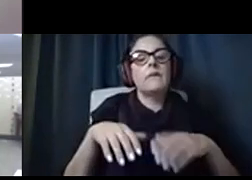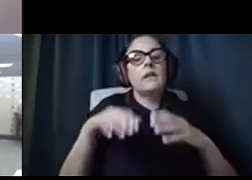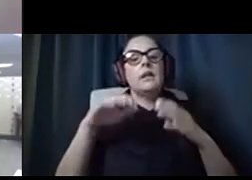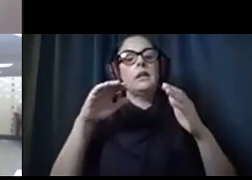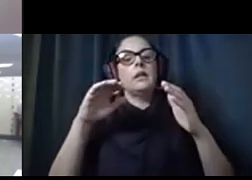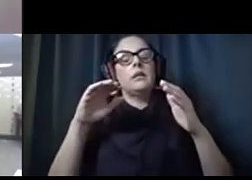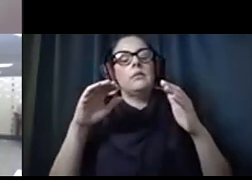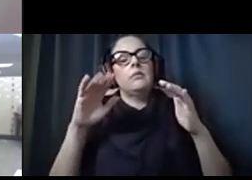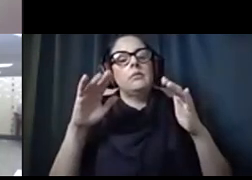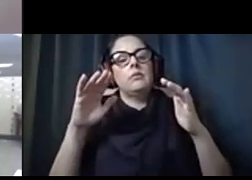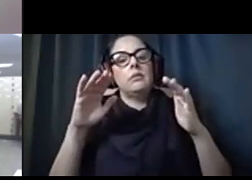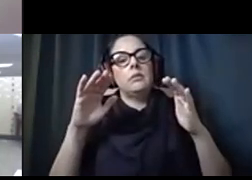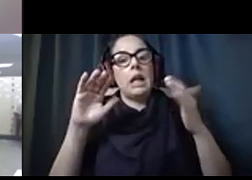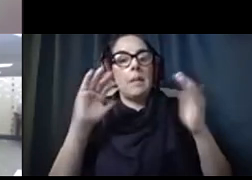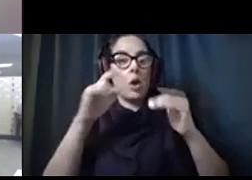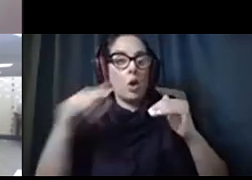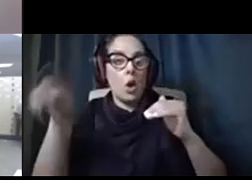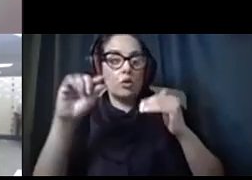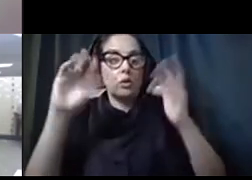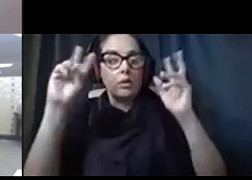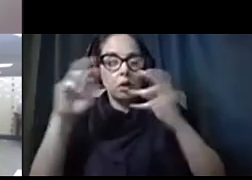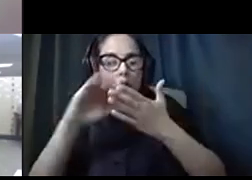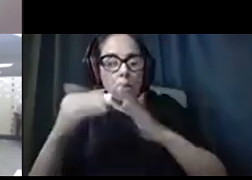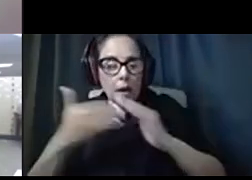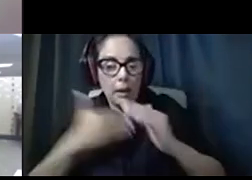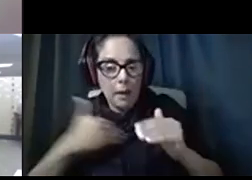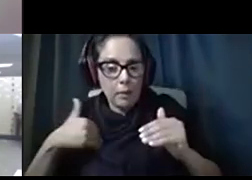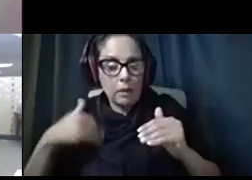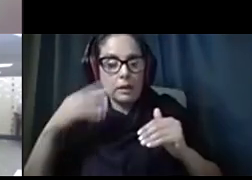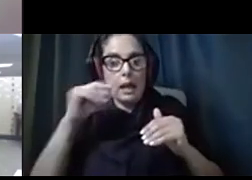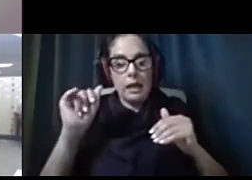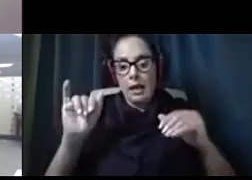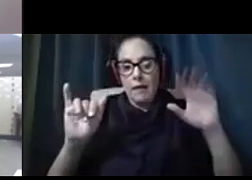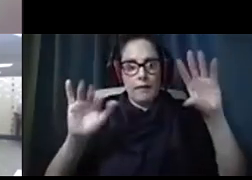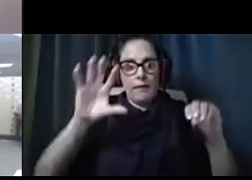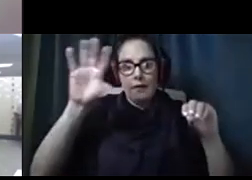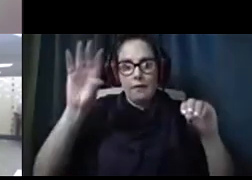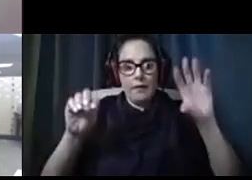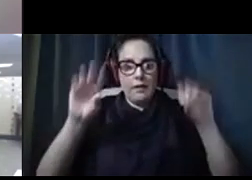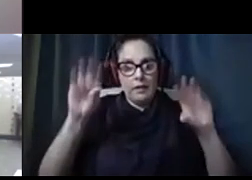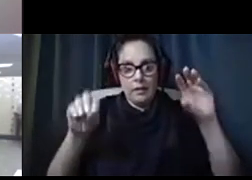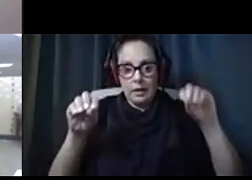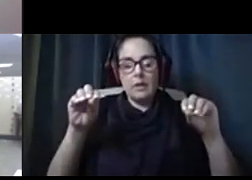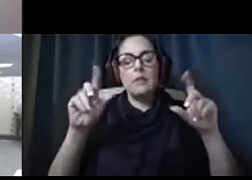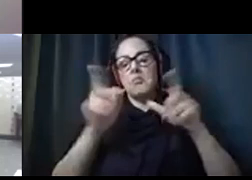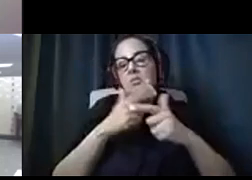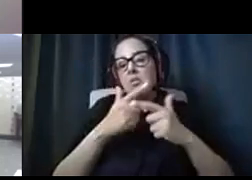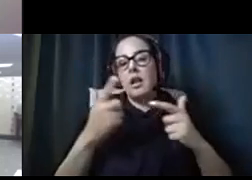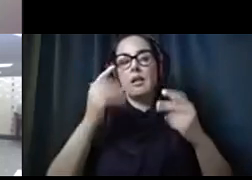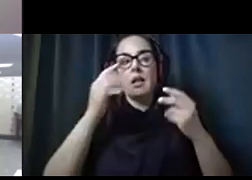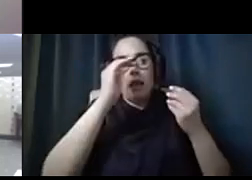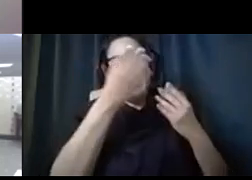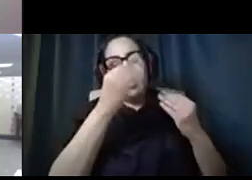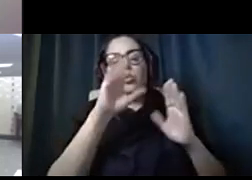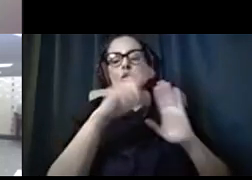be community members. And if it's a 50-50 makeup, then the data would